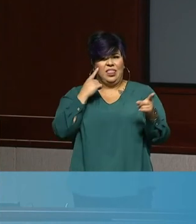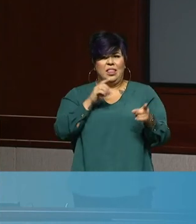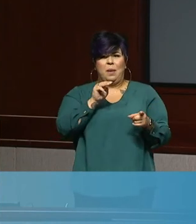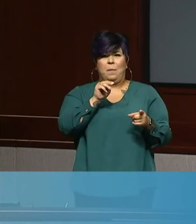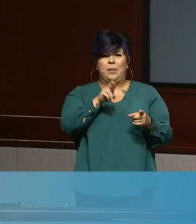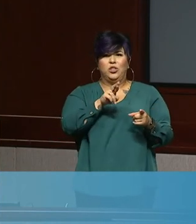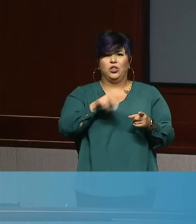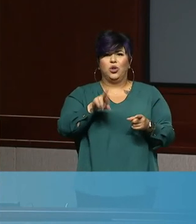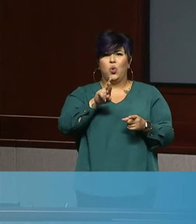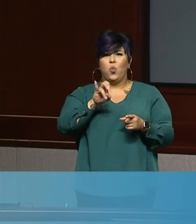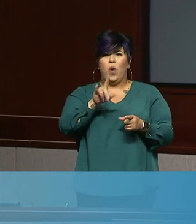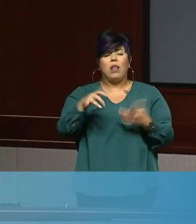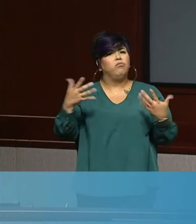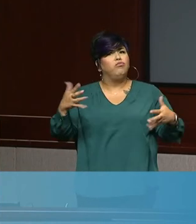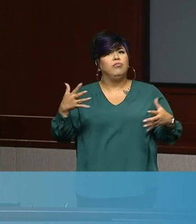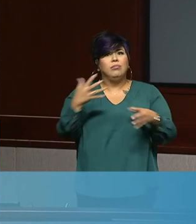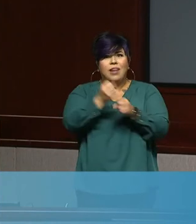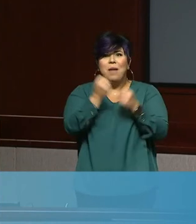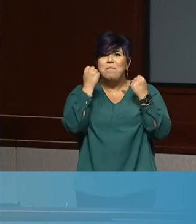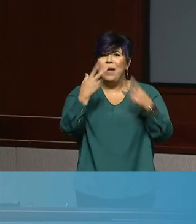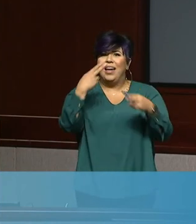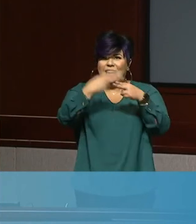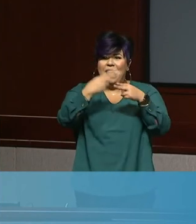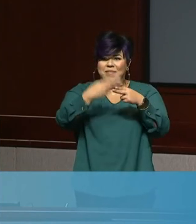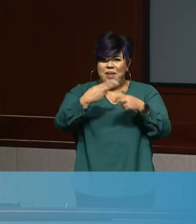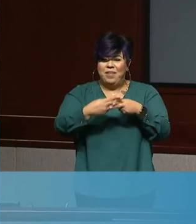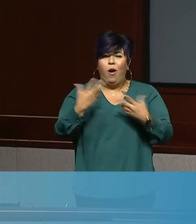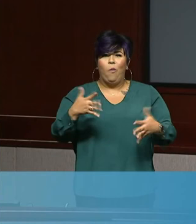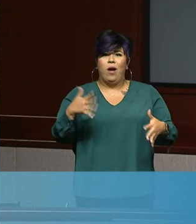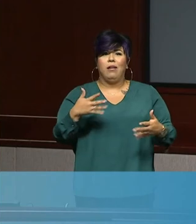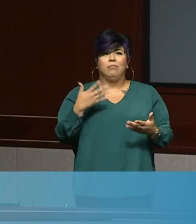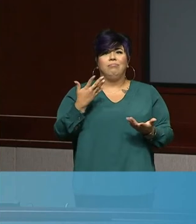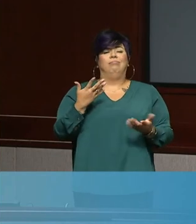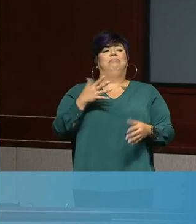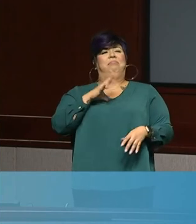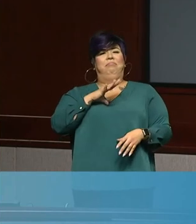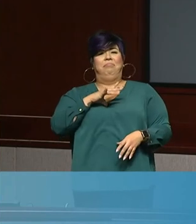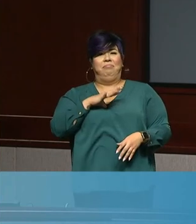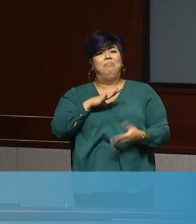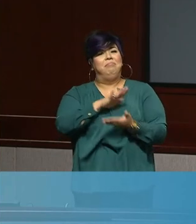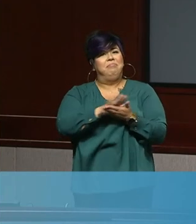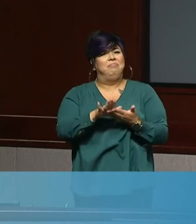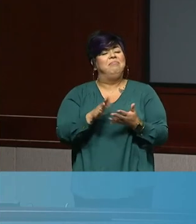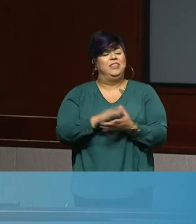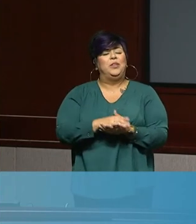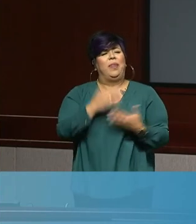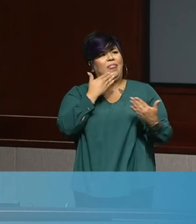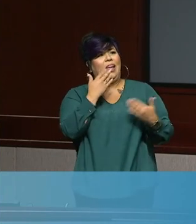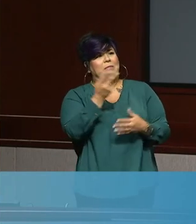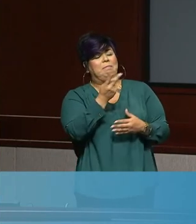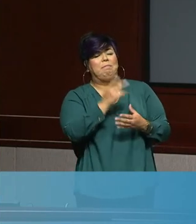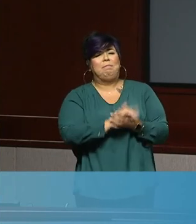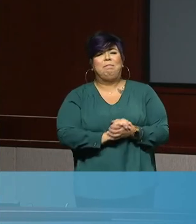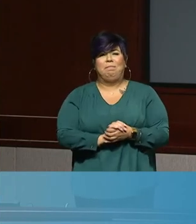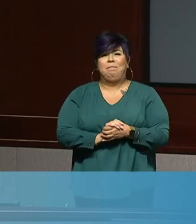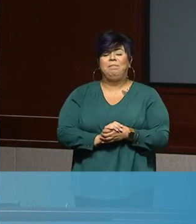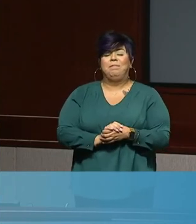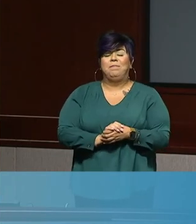entries, uh, just as we're talking here in real time. Uh, so thank you for that. Again,